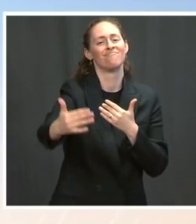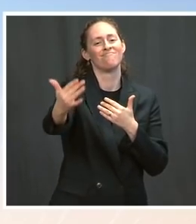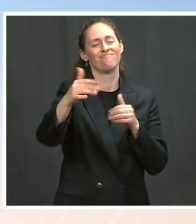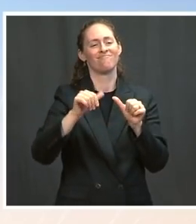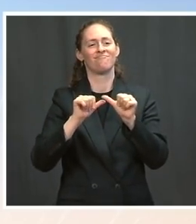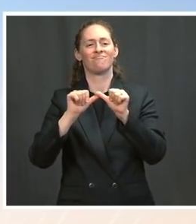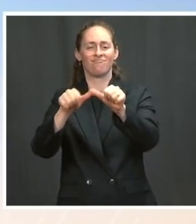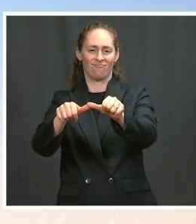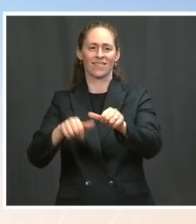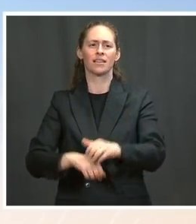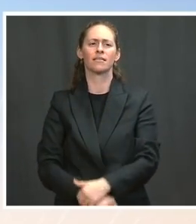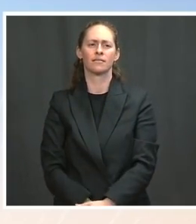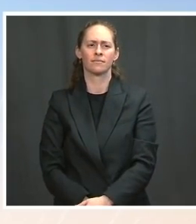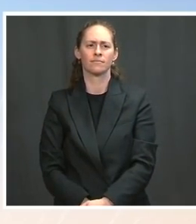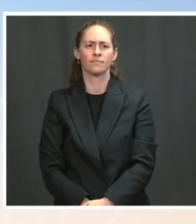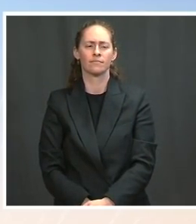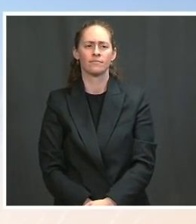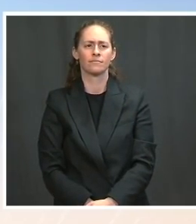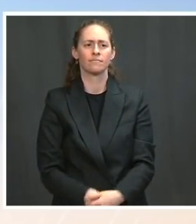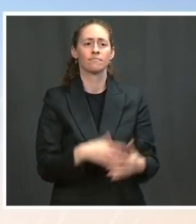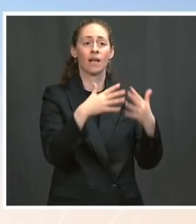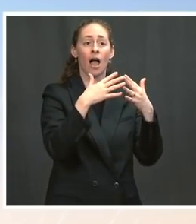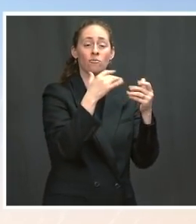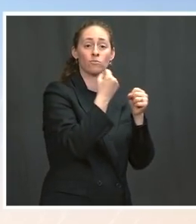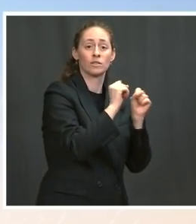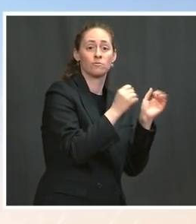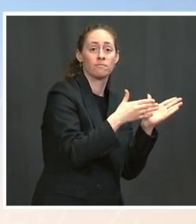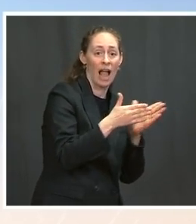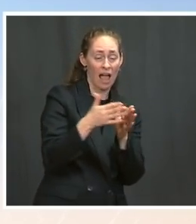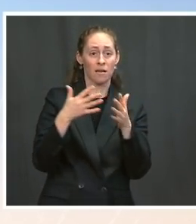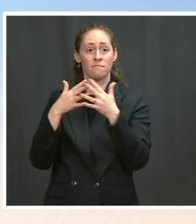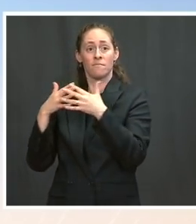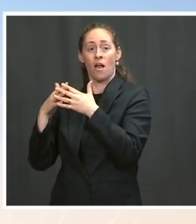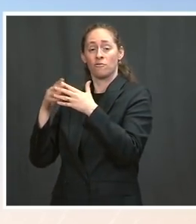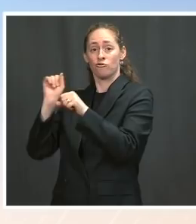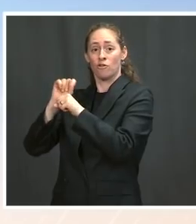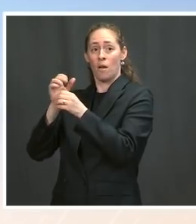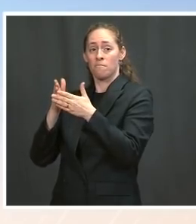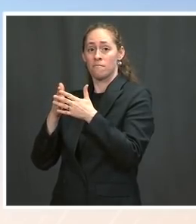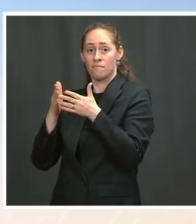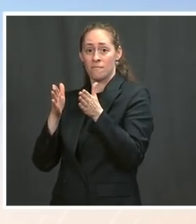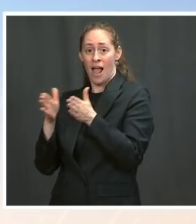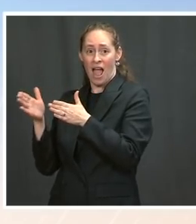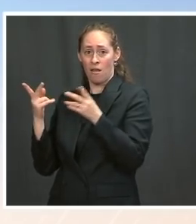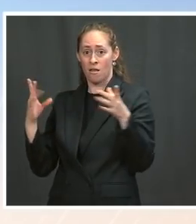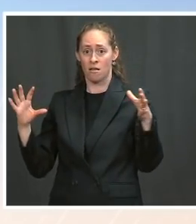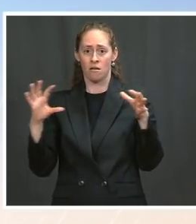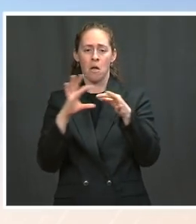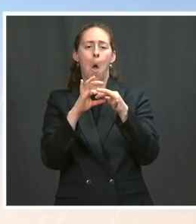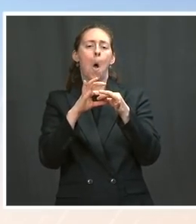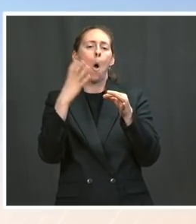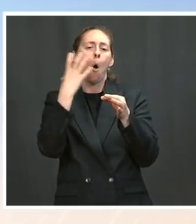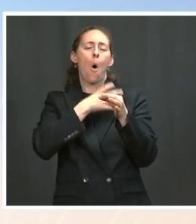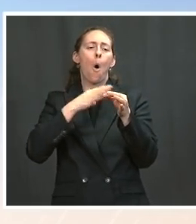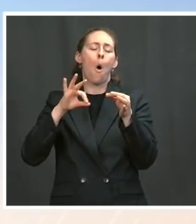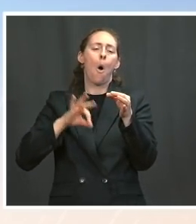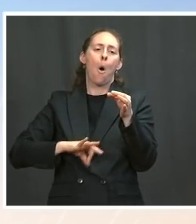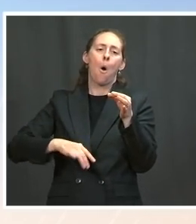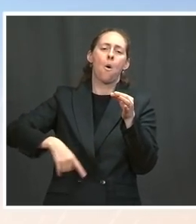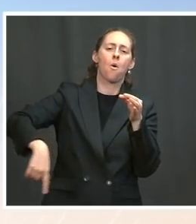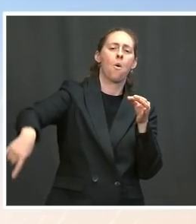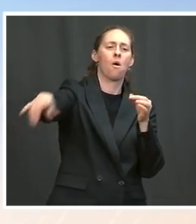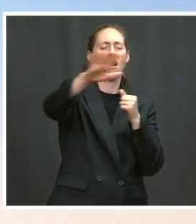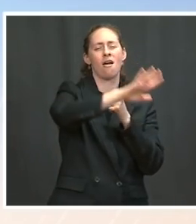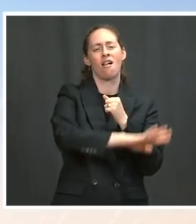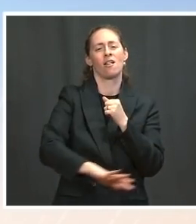Plan and the American Jobs Plan would have a large net positive benefit in on bringing our workforce back in. And